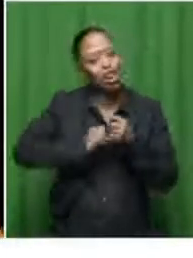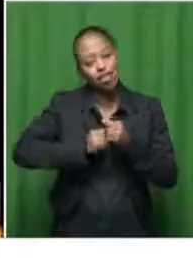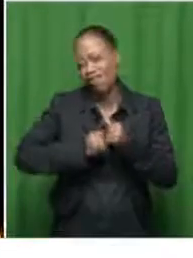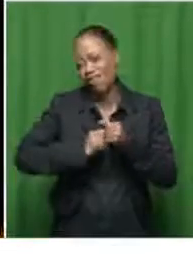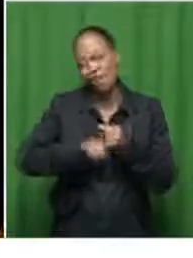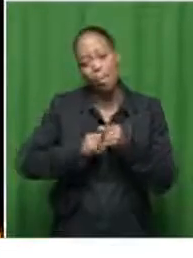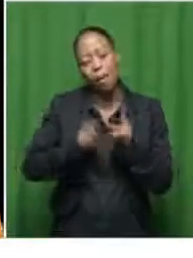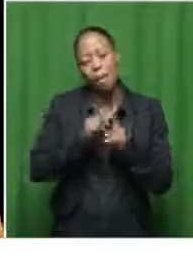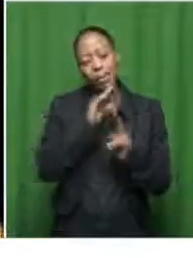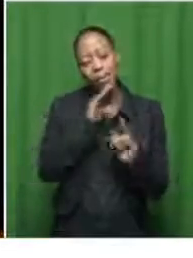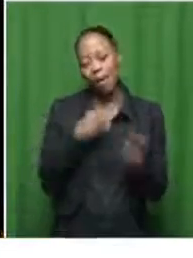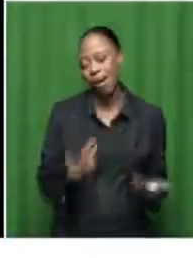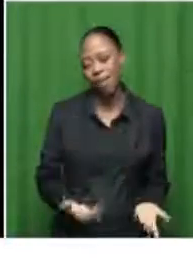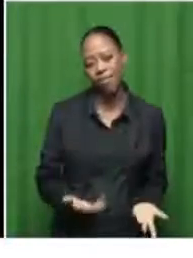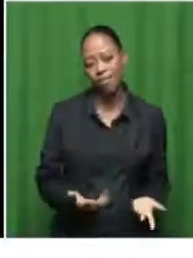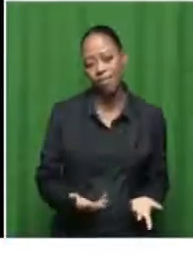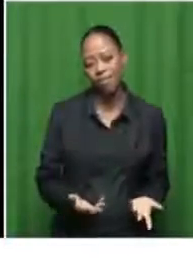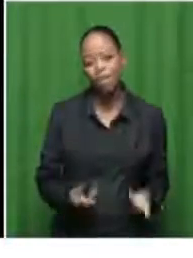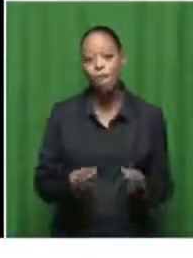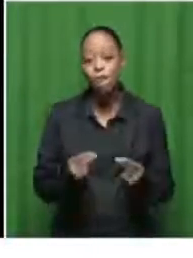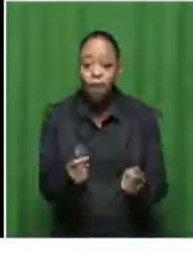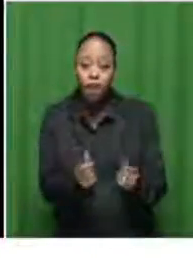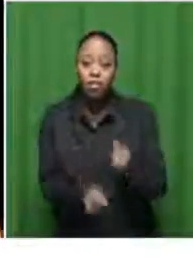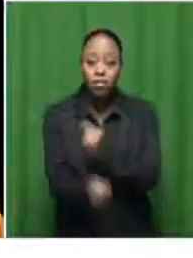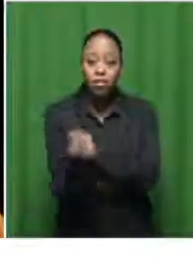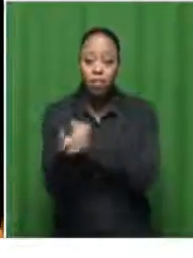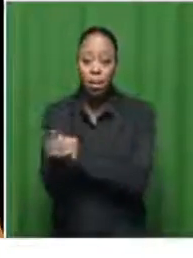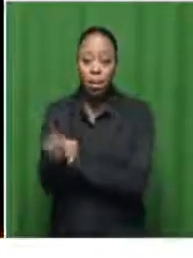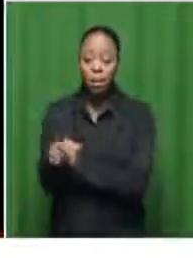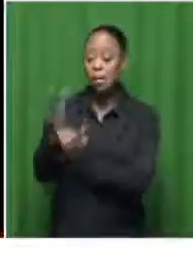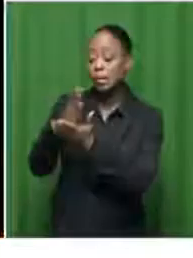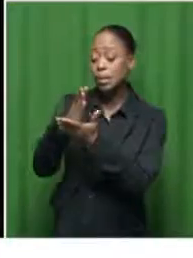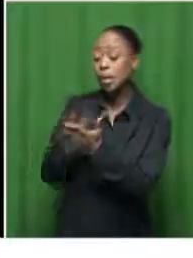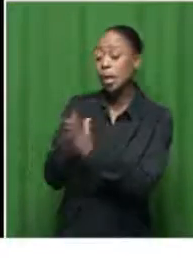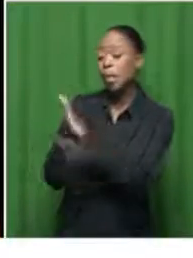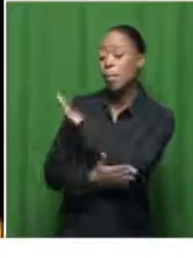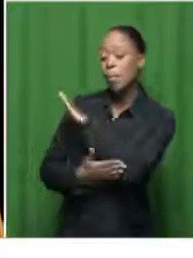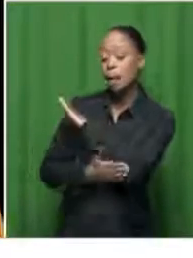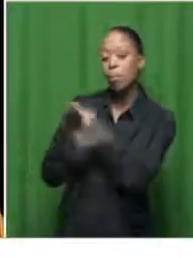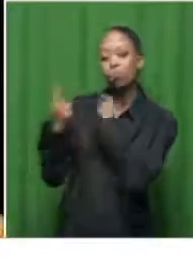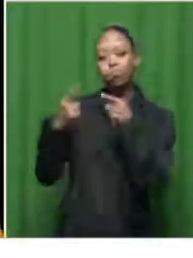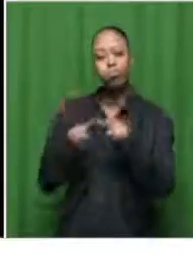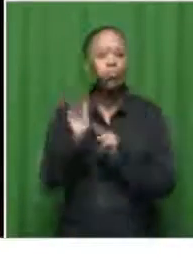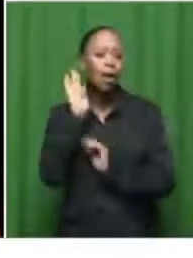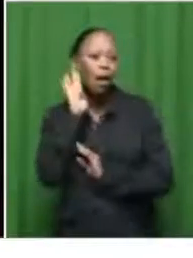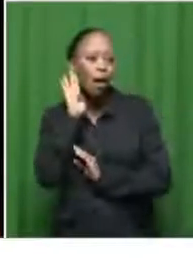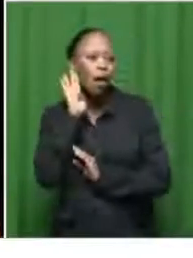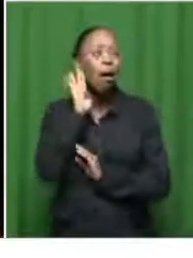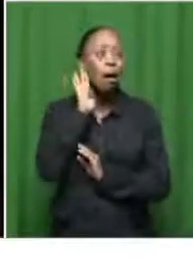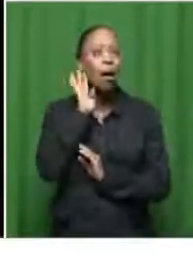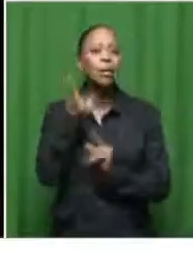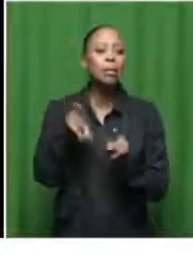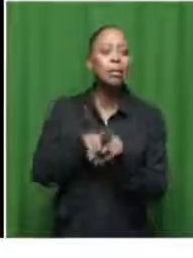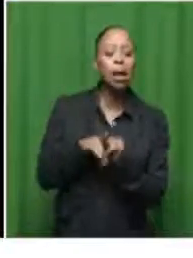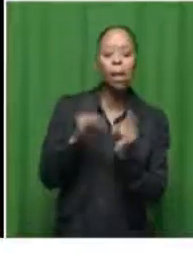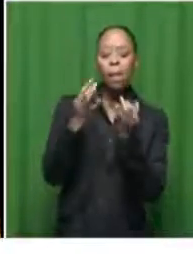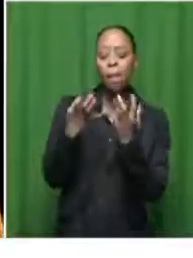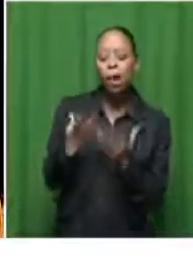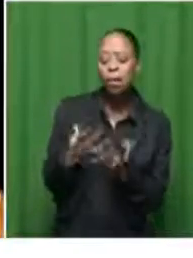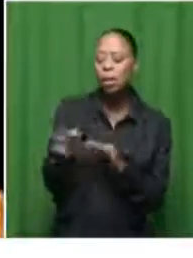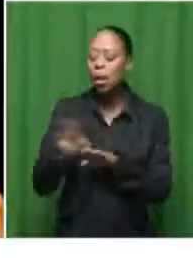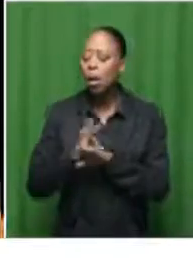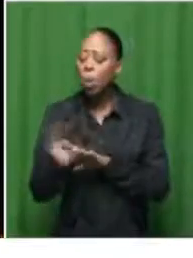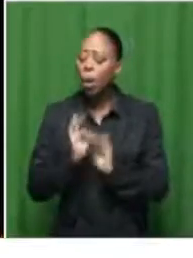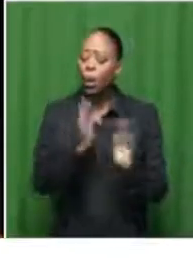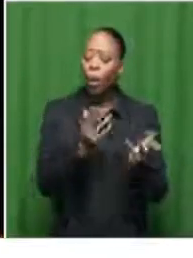enough we need to accelerate and some countries are now here listening and wanting to also put the annual budget allocations